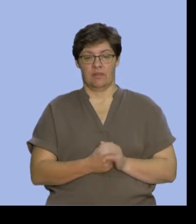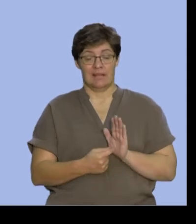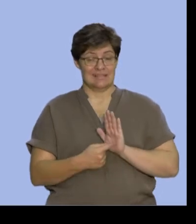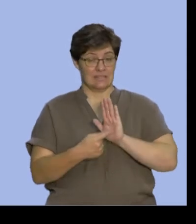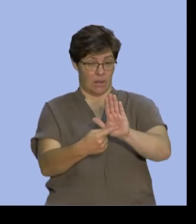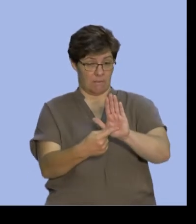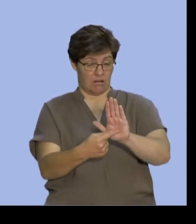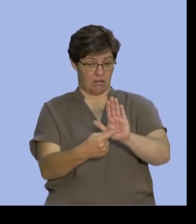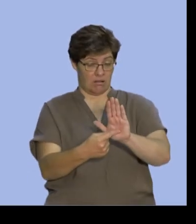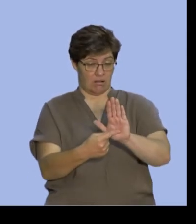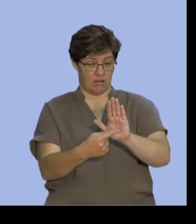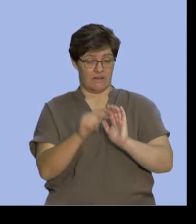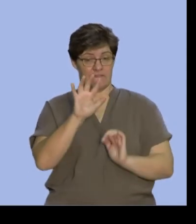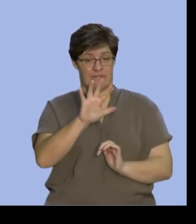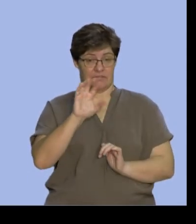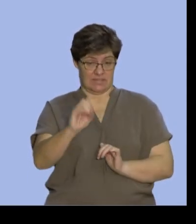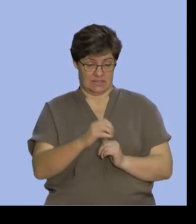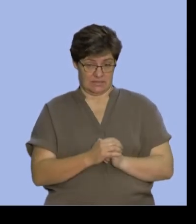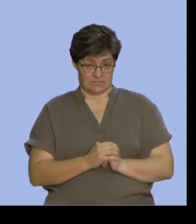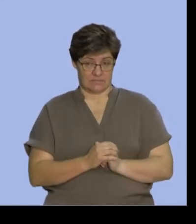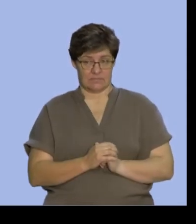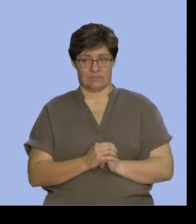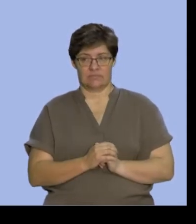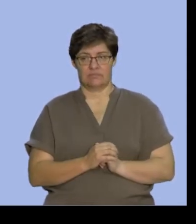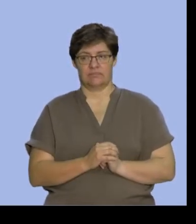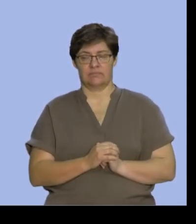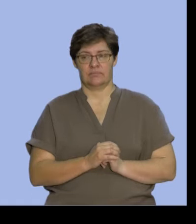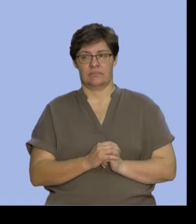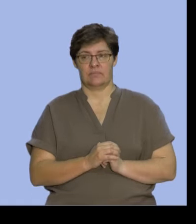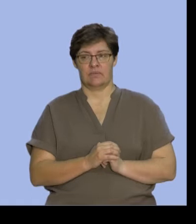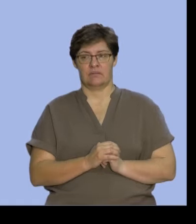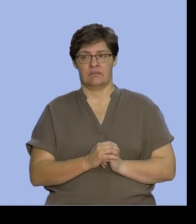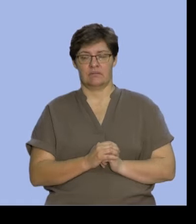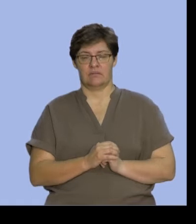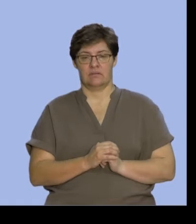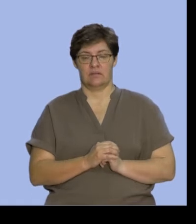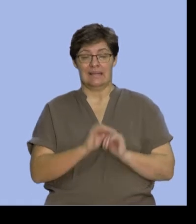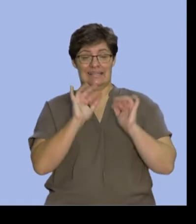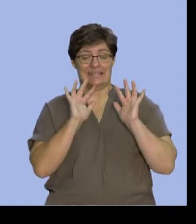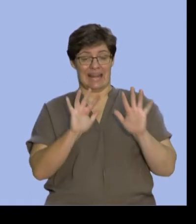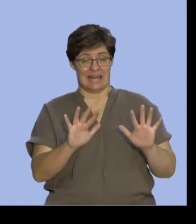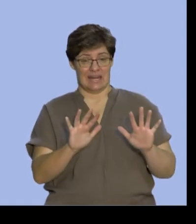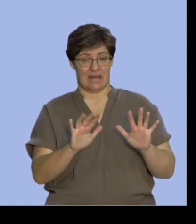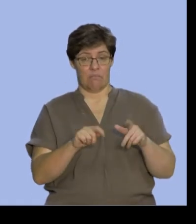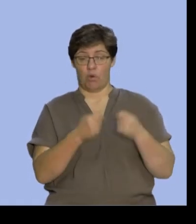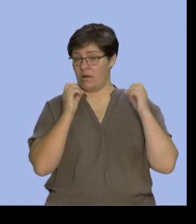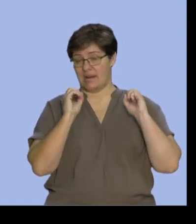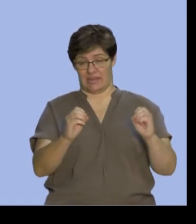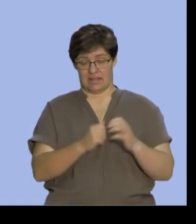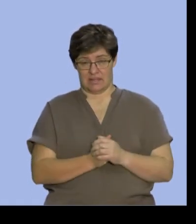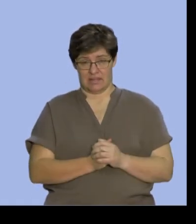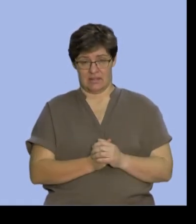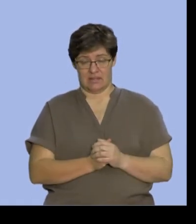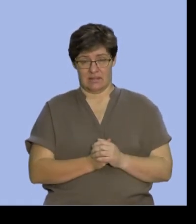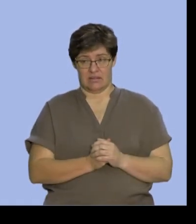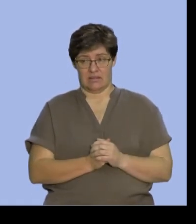50. That's going to become important for us. We recognize that 10 had not broken anything. So there